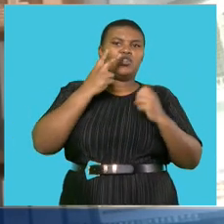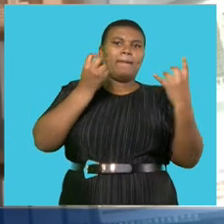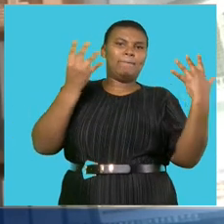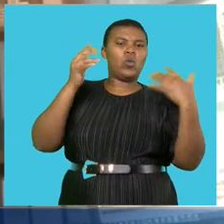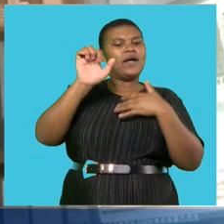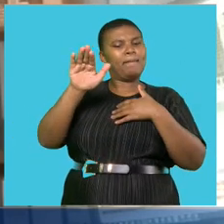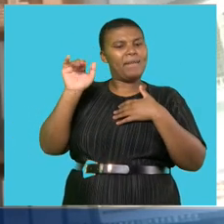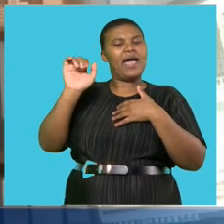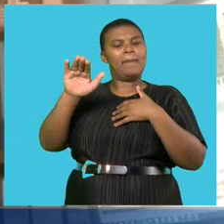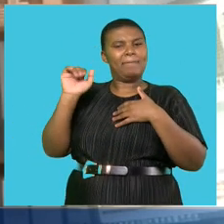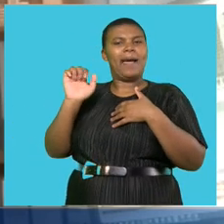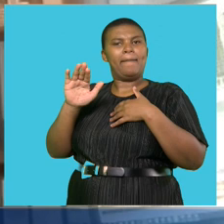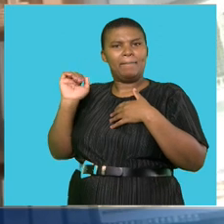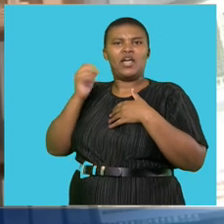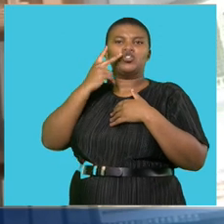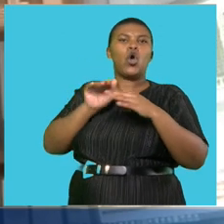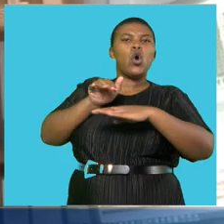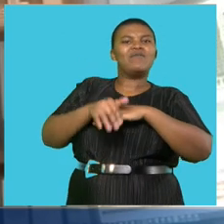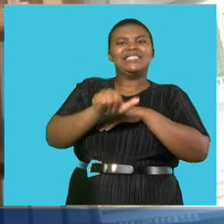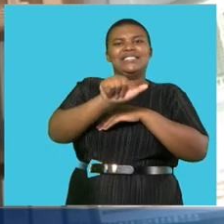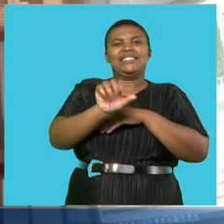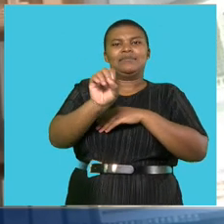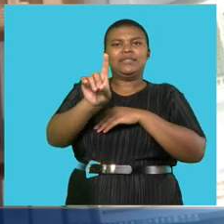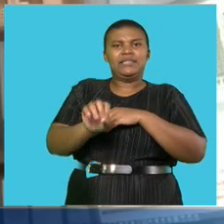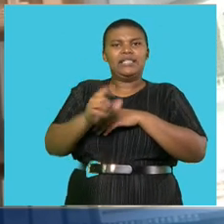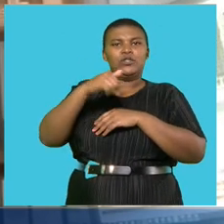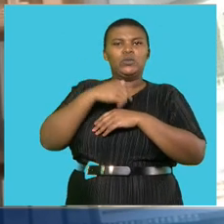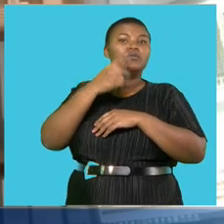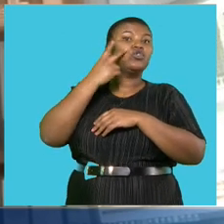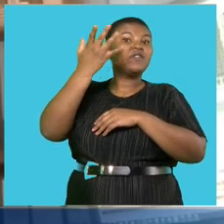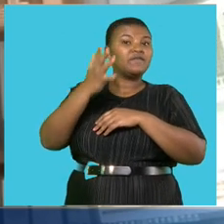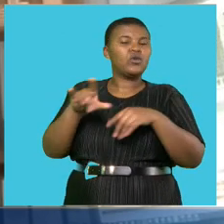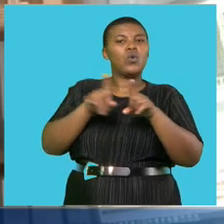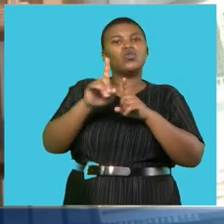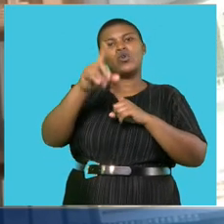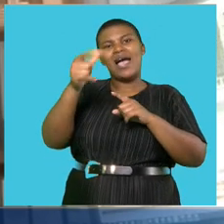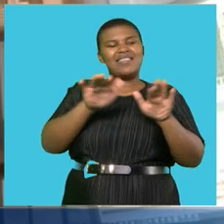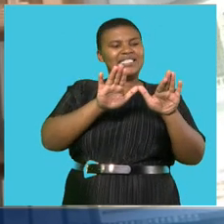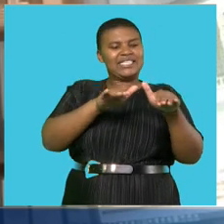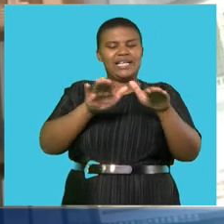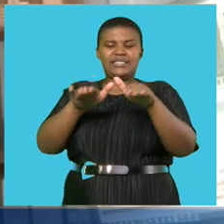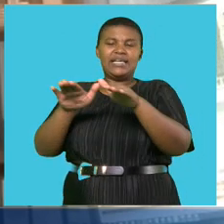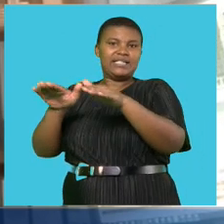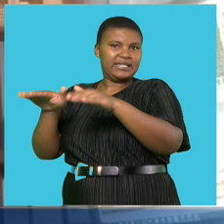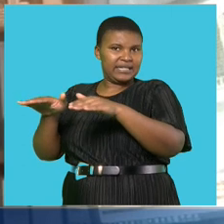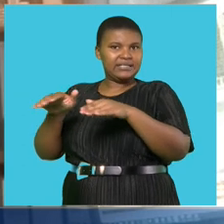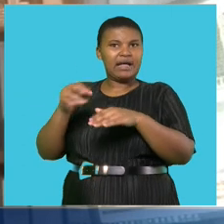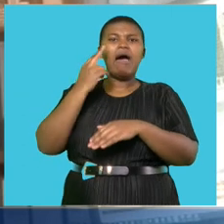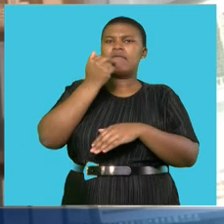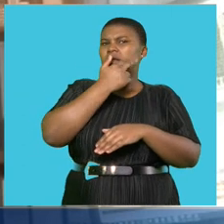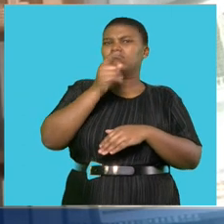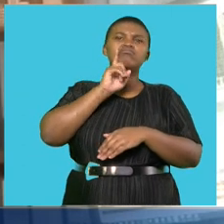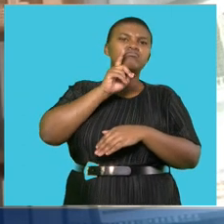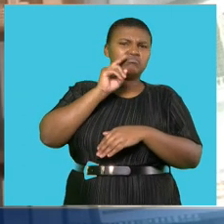they're up over 6%, certainly, and all the other sectors up quite nicely.